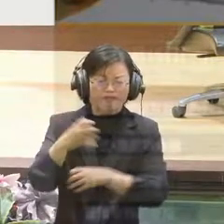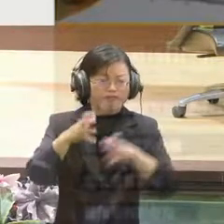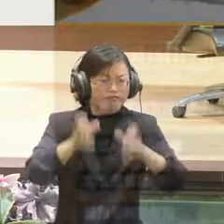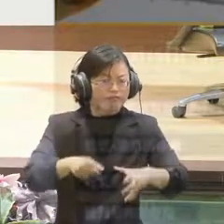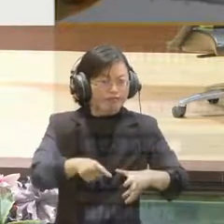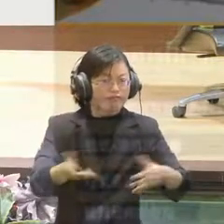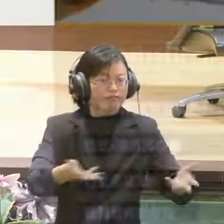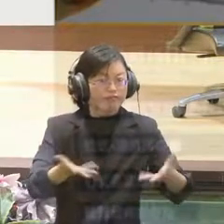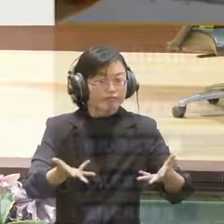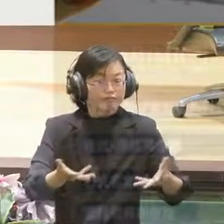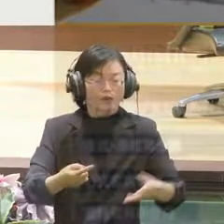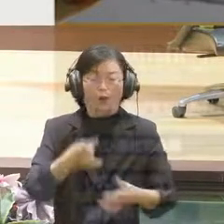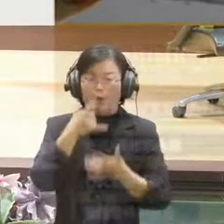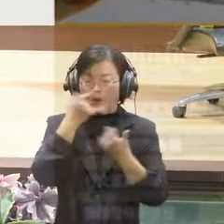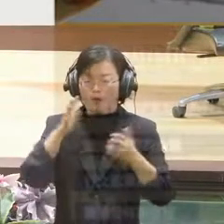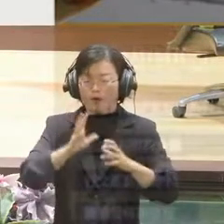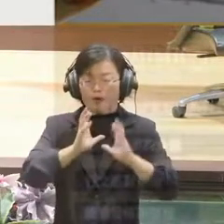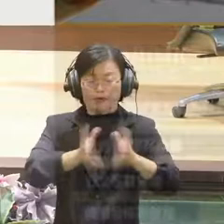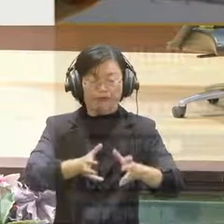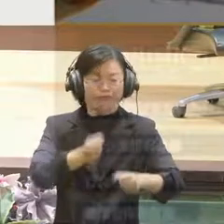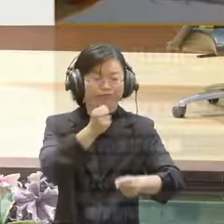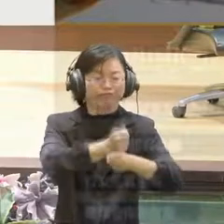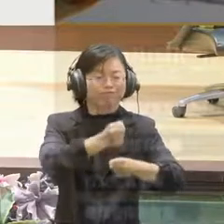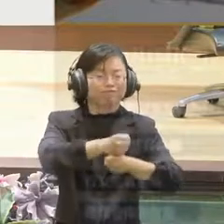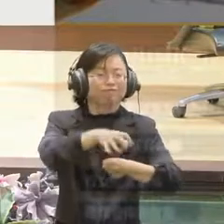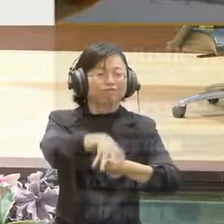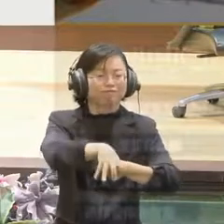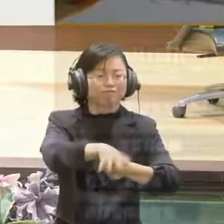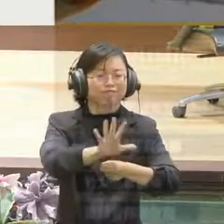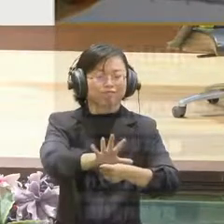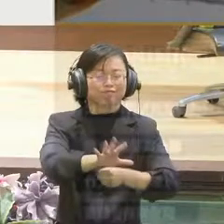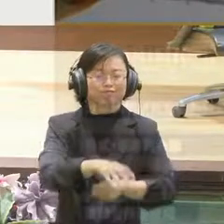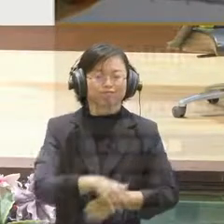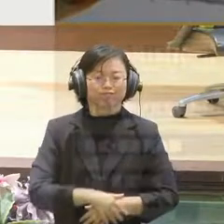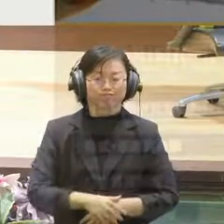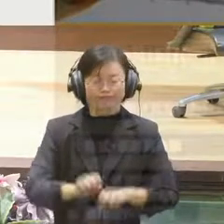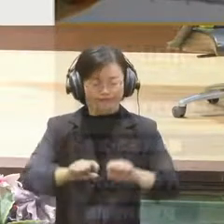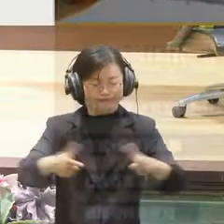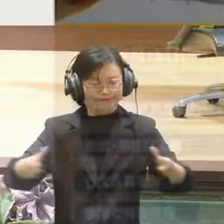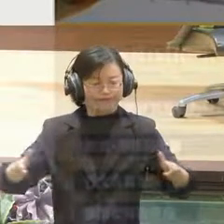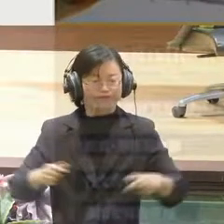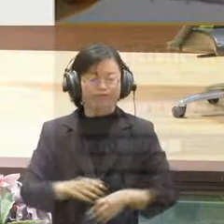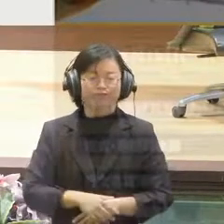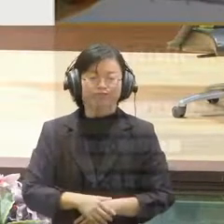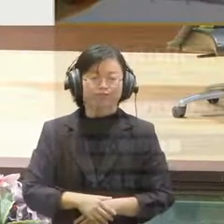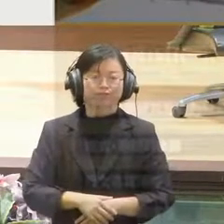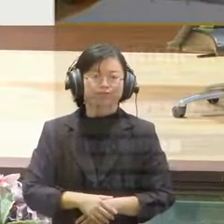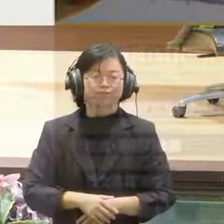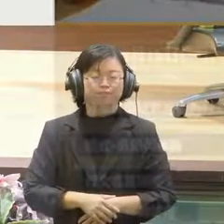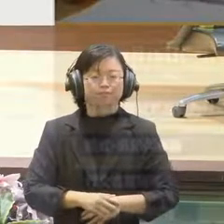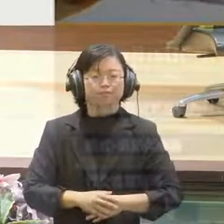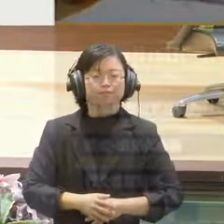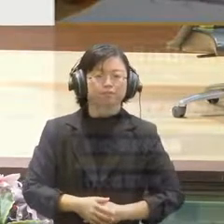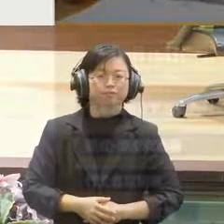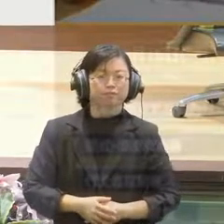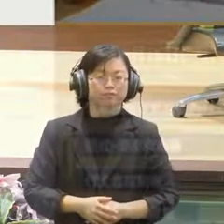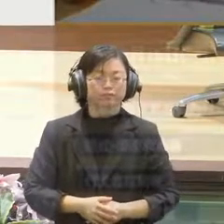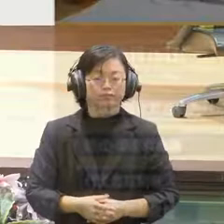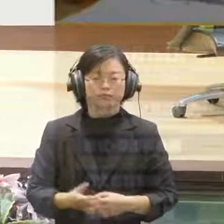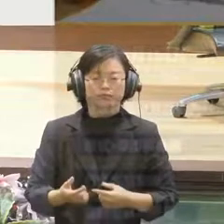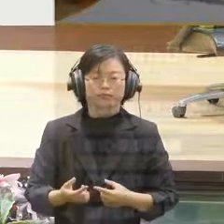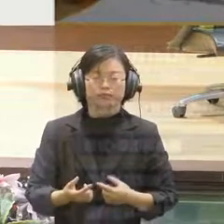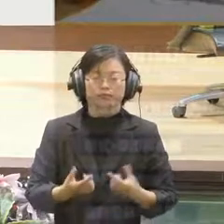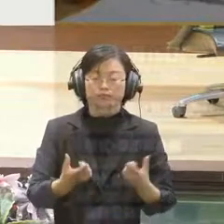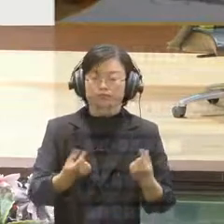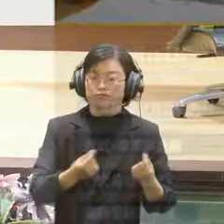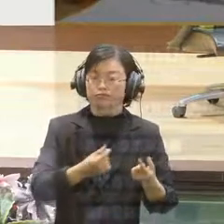also different kinds of research skills that we believe grooming researchers